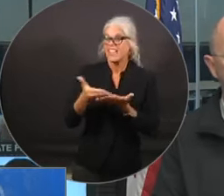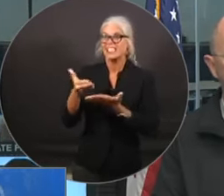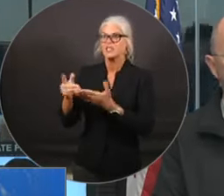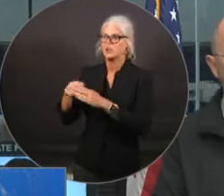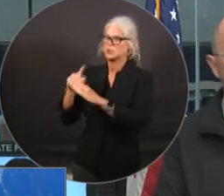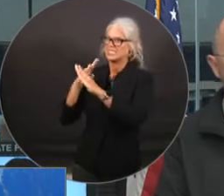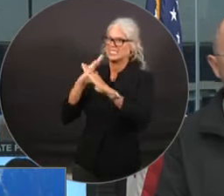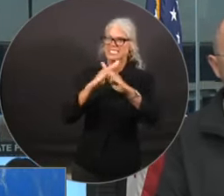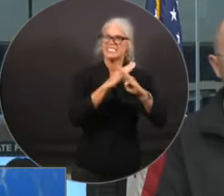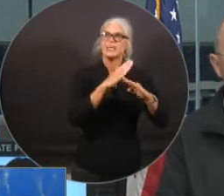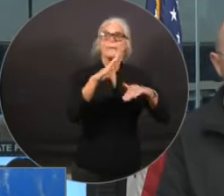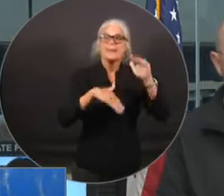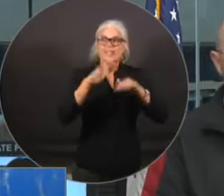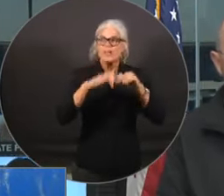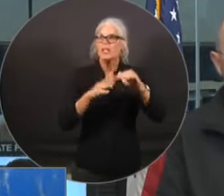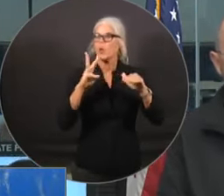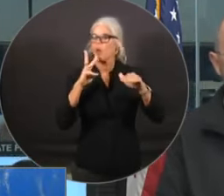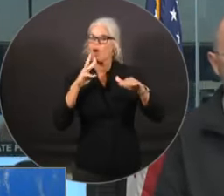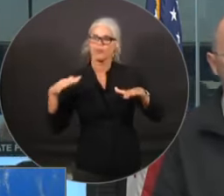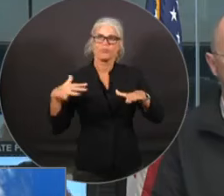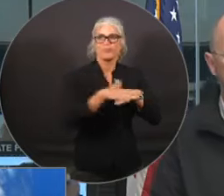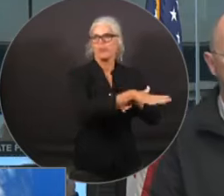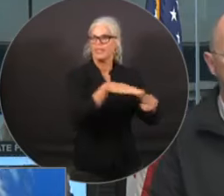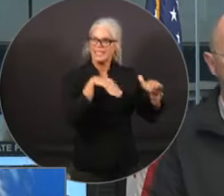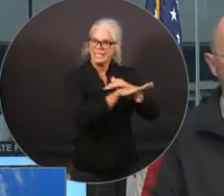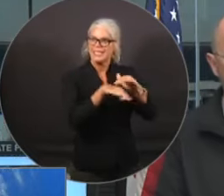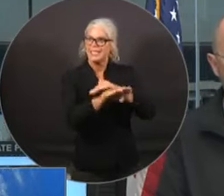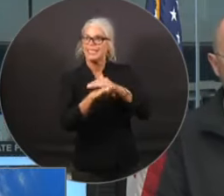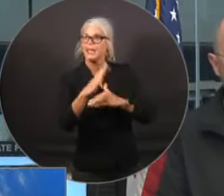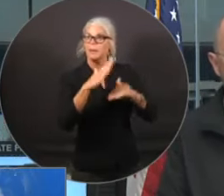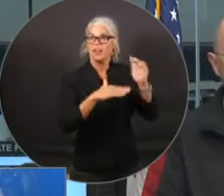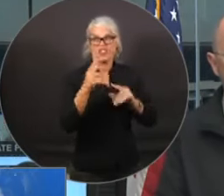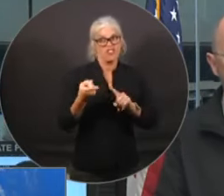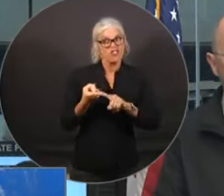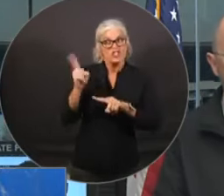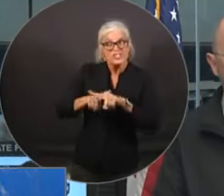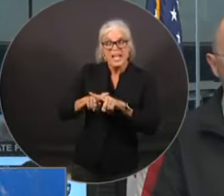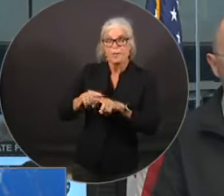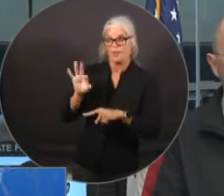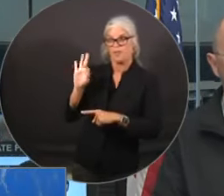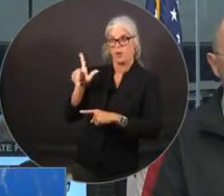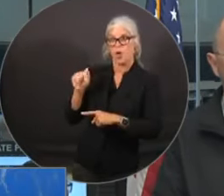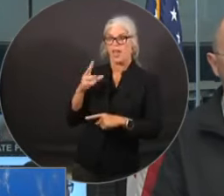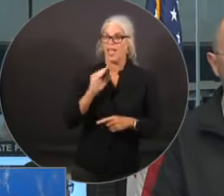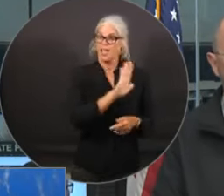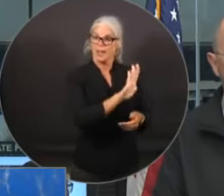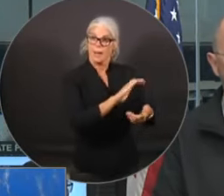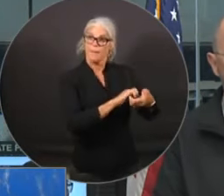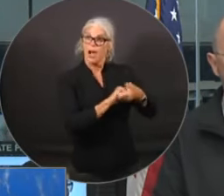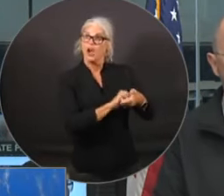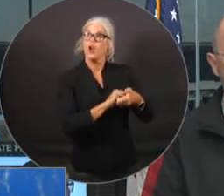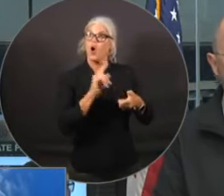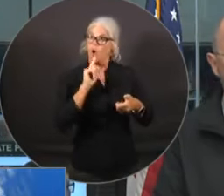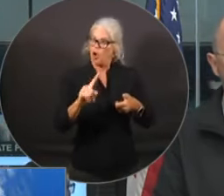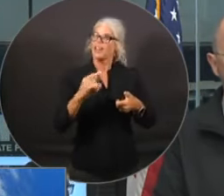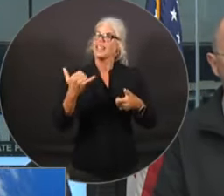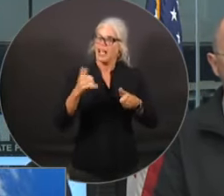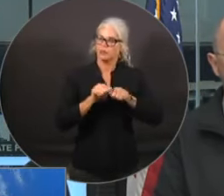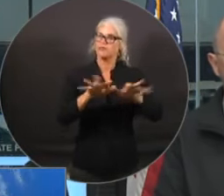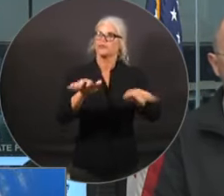impacts. So for the first time, Florida and its partners are deploying these flood control barriers around utility